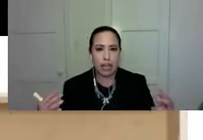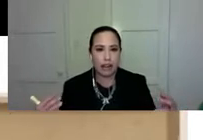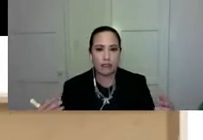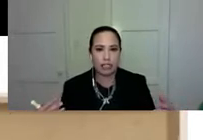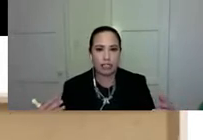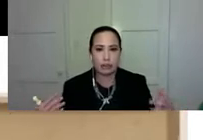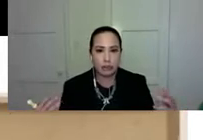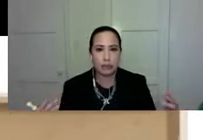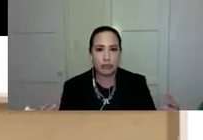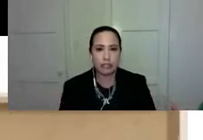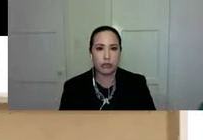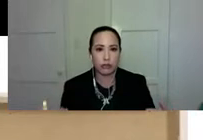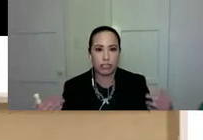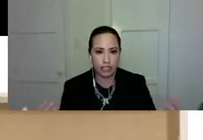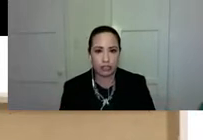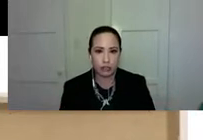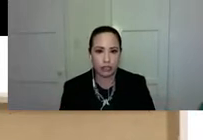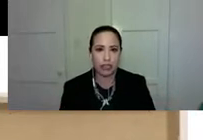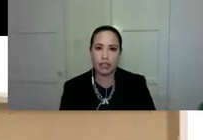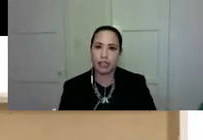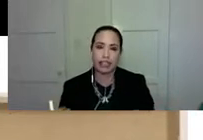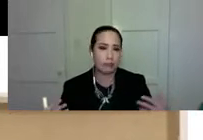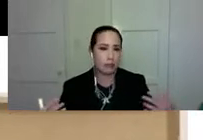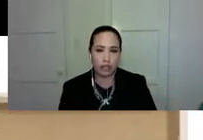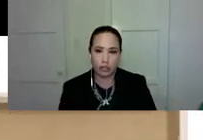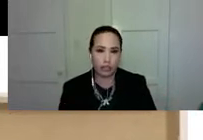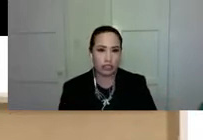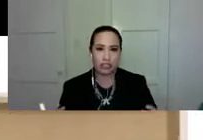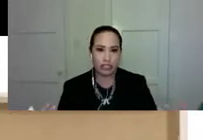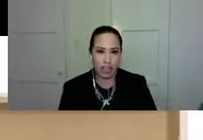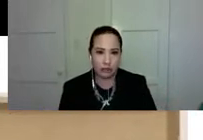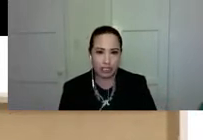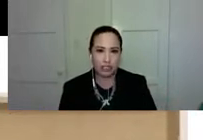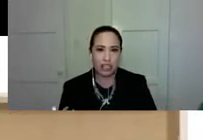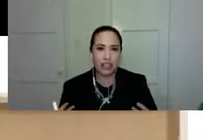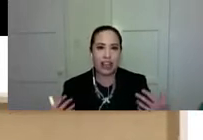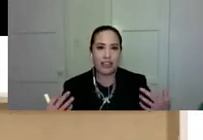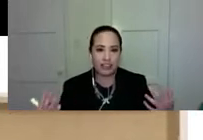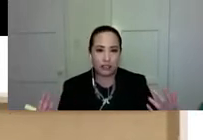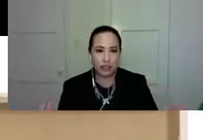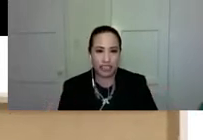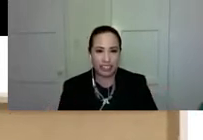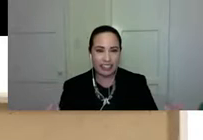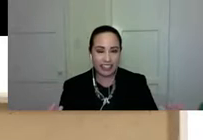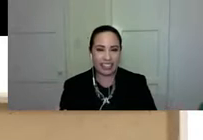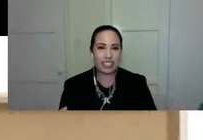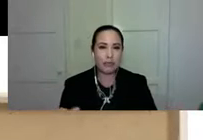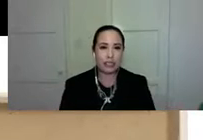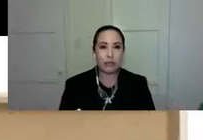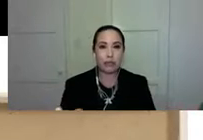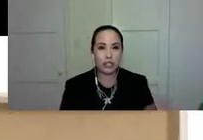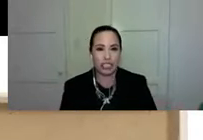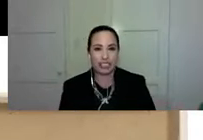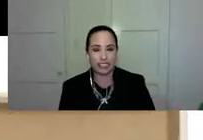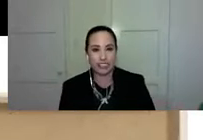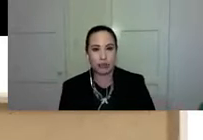behalf of his people to hold their territory keep their culture their language and then for it then to be